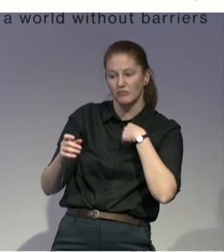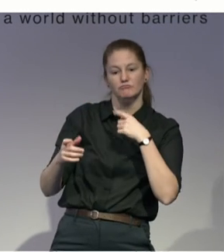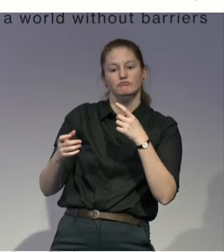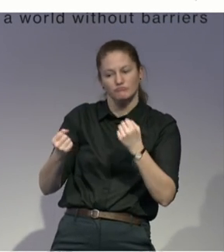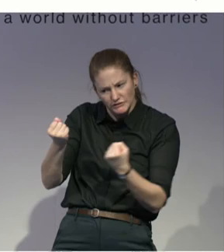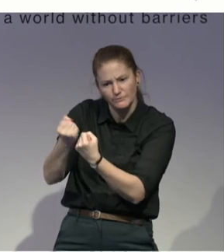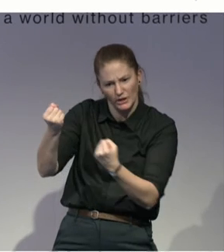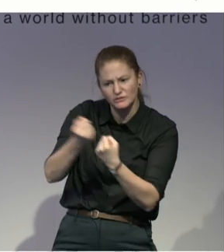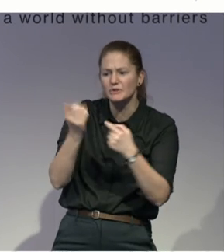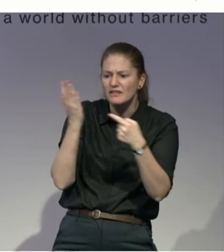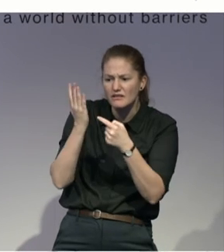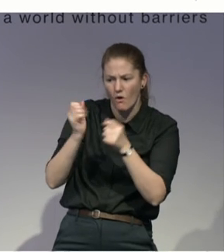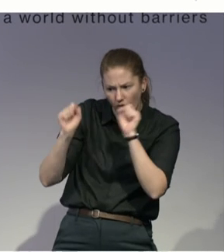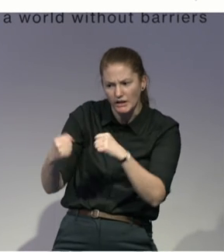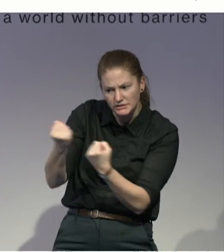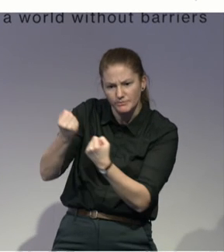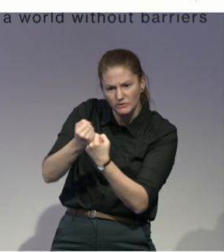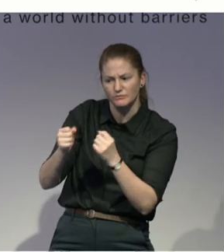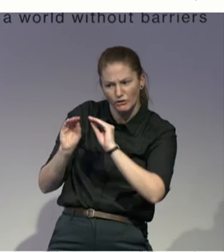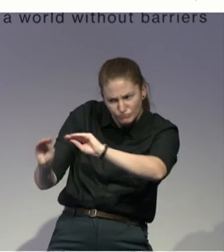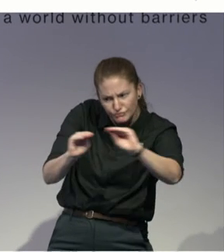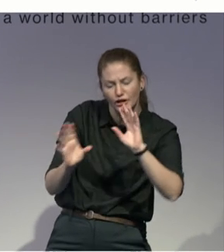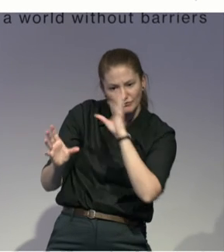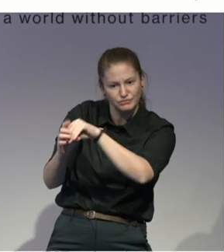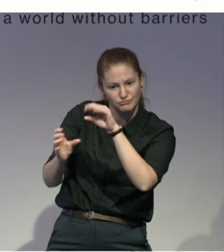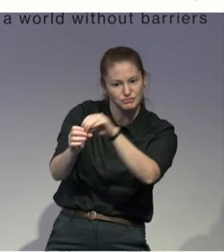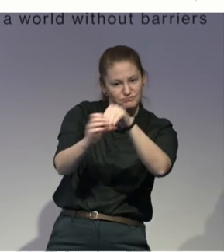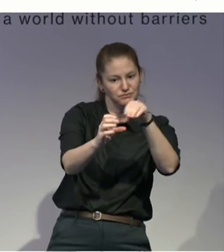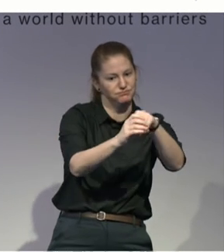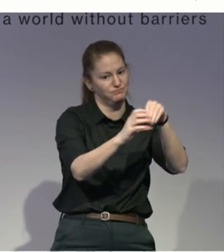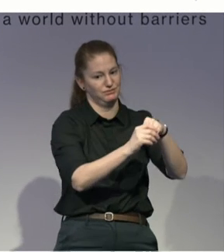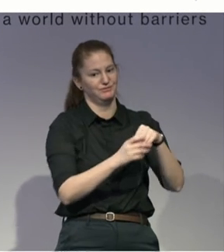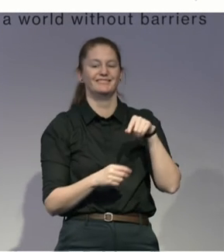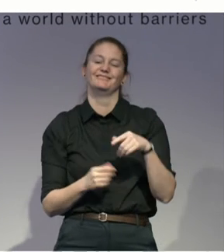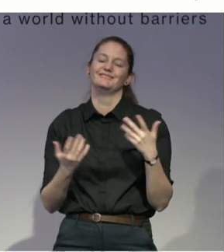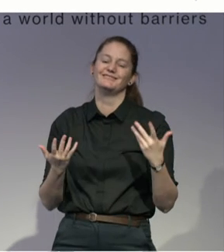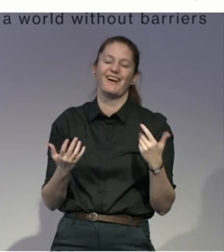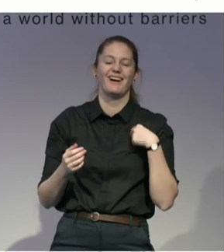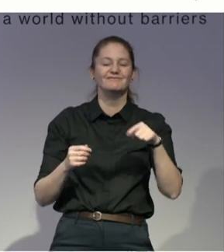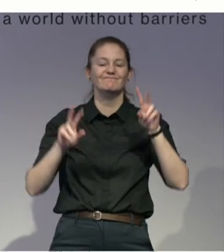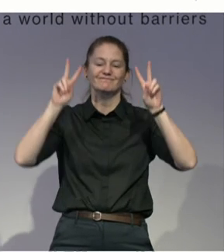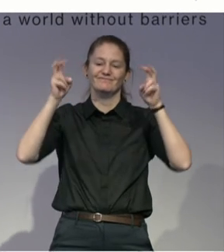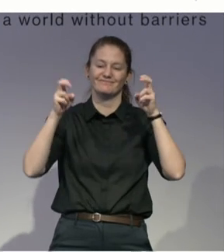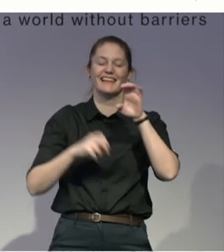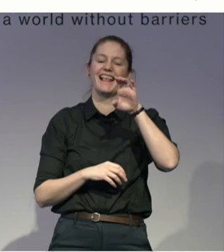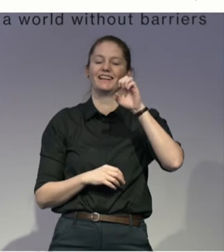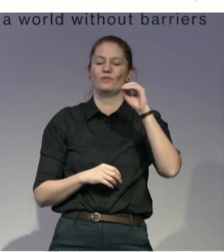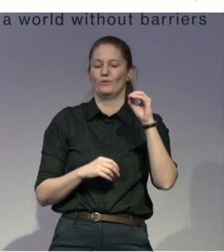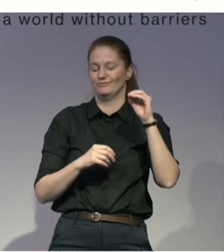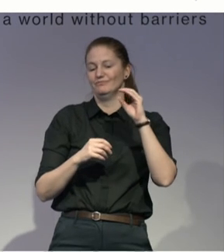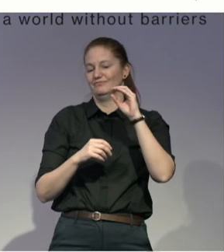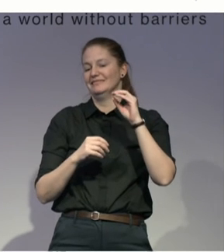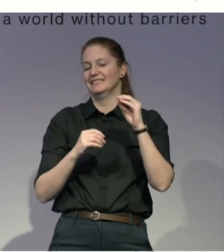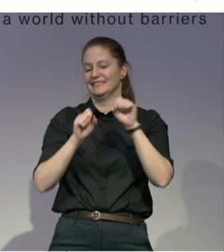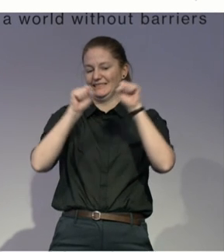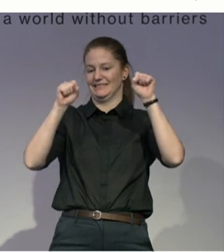So to drive innovation in the ecosystem, we have various means, other than outreaching to the other companies, in